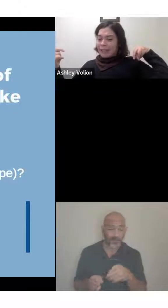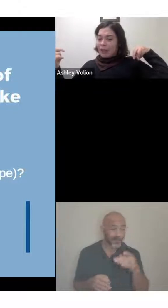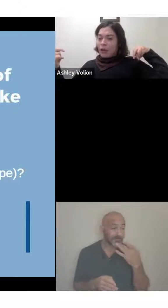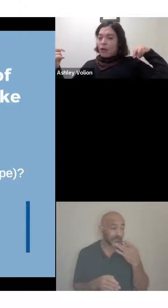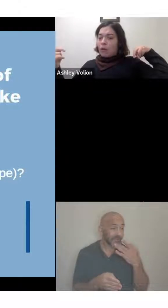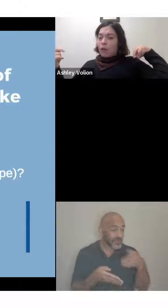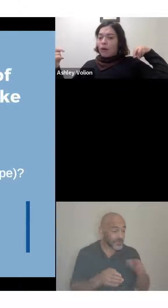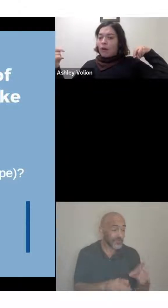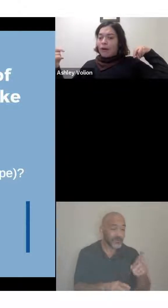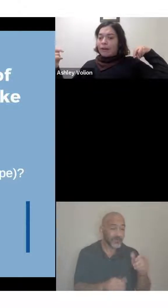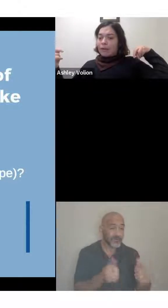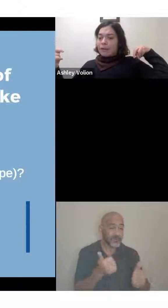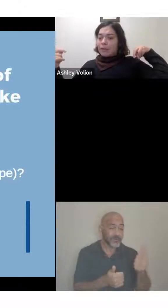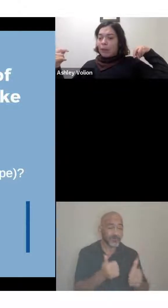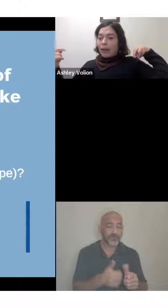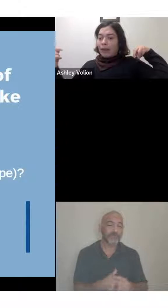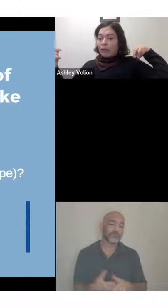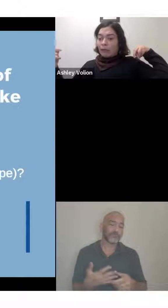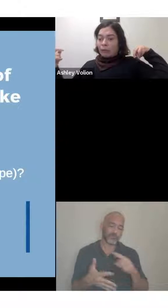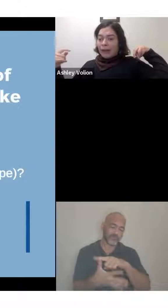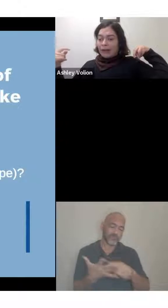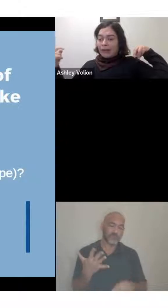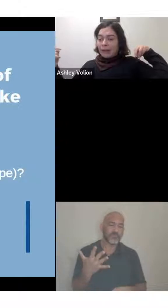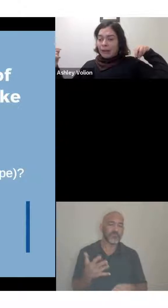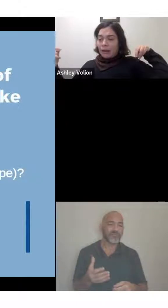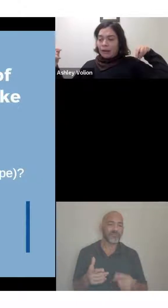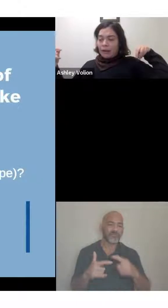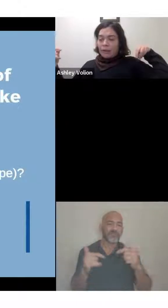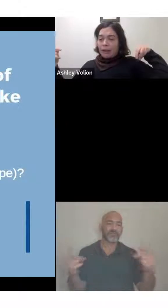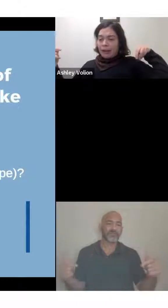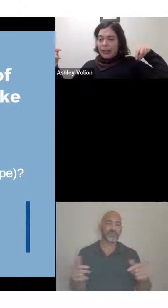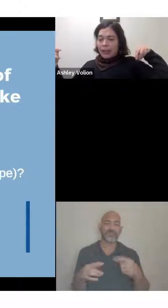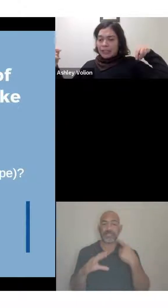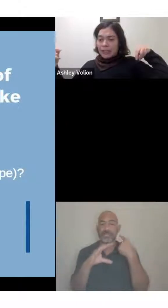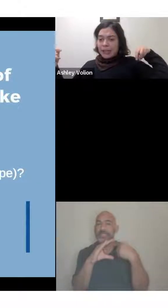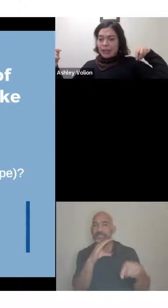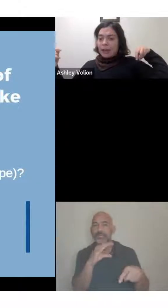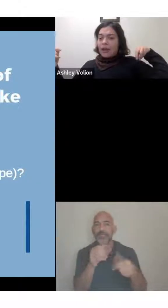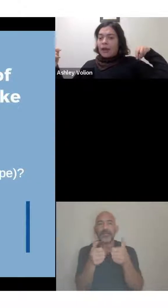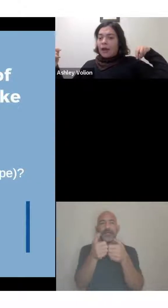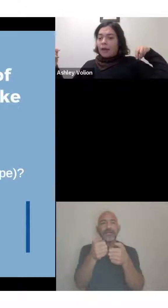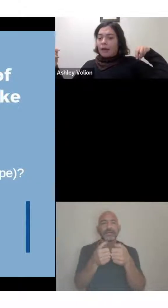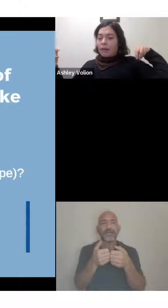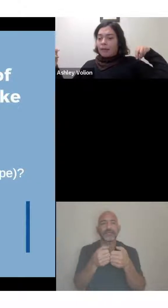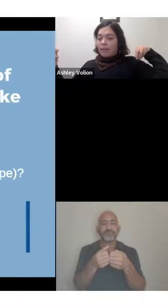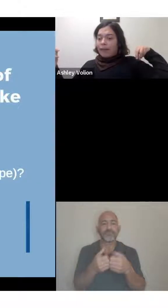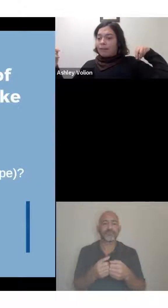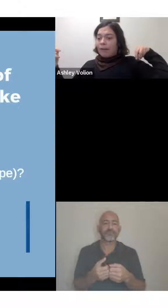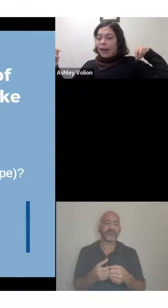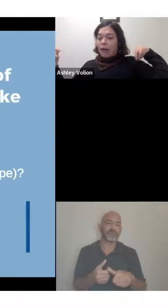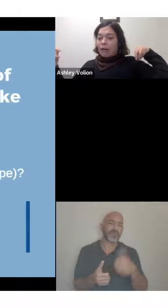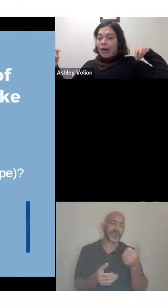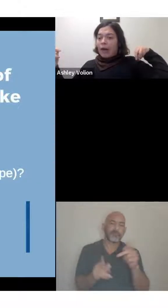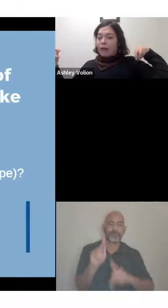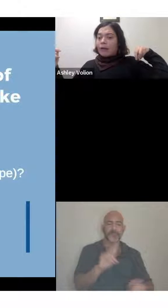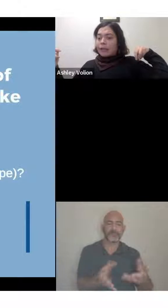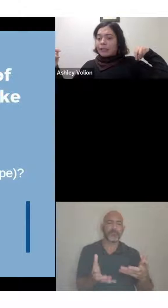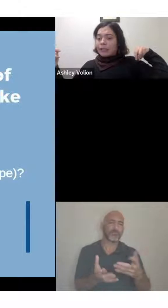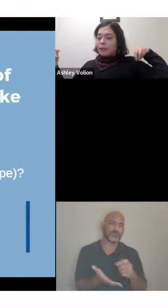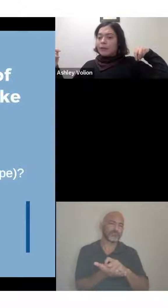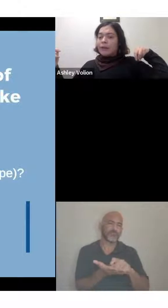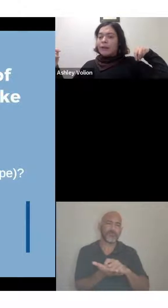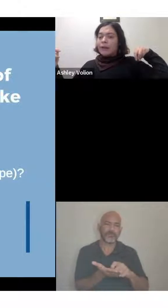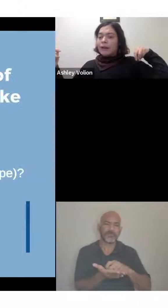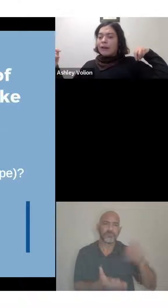messaging, while others want a written communication, if read out loud,